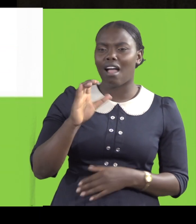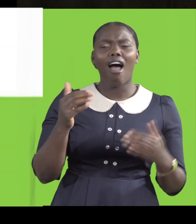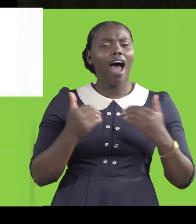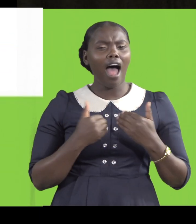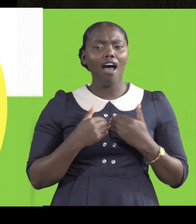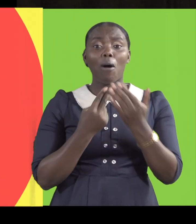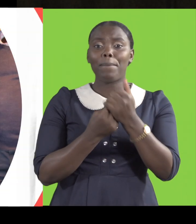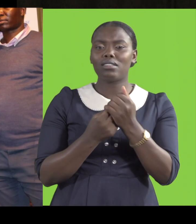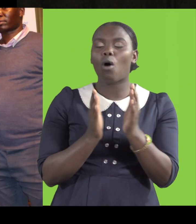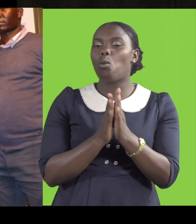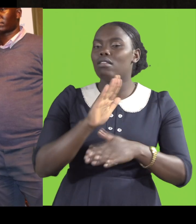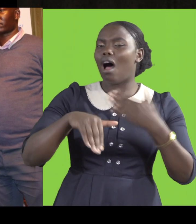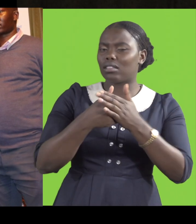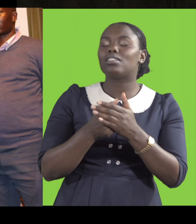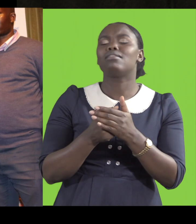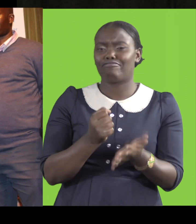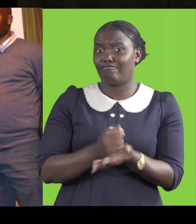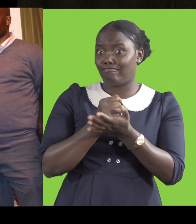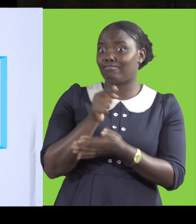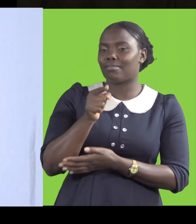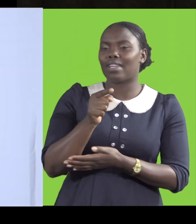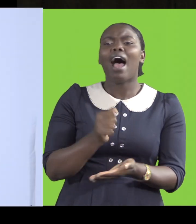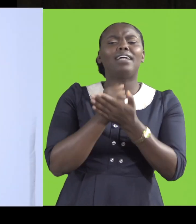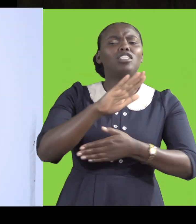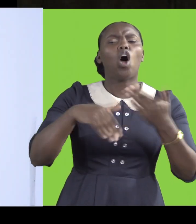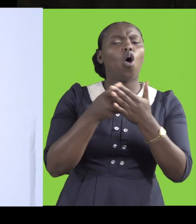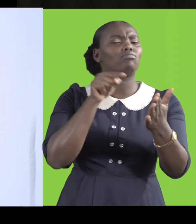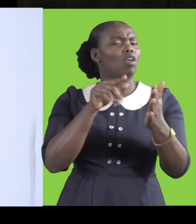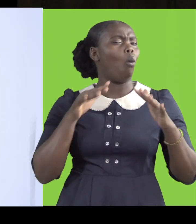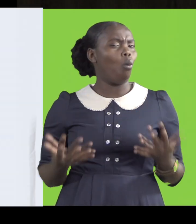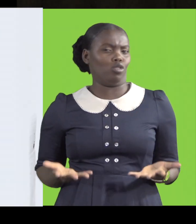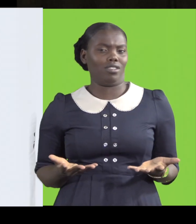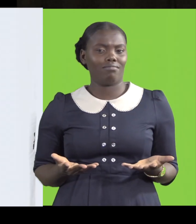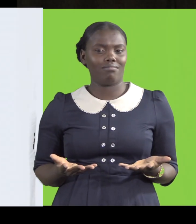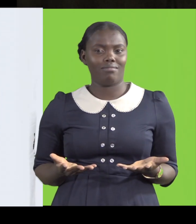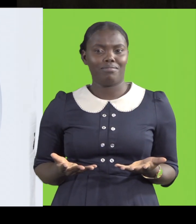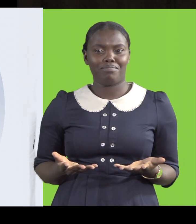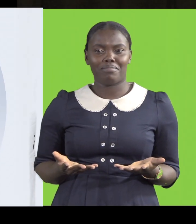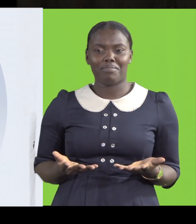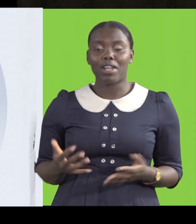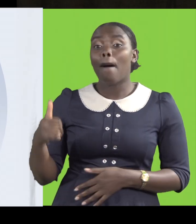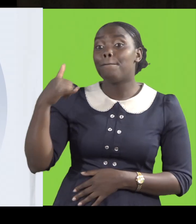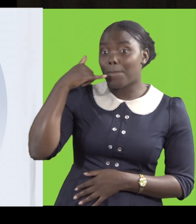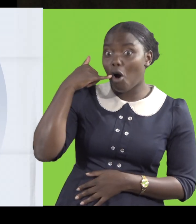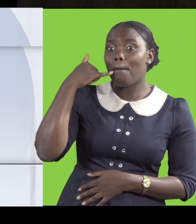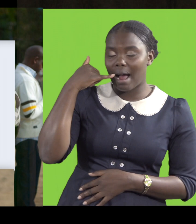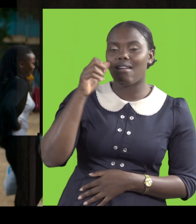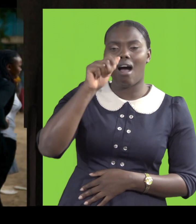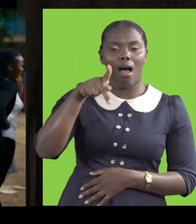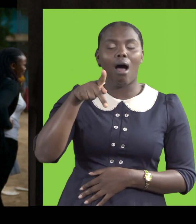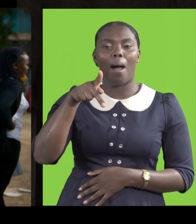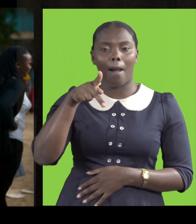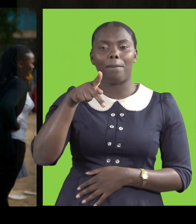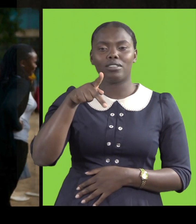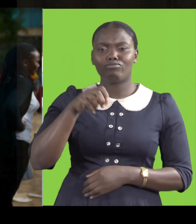boundaries commission iebc has partnered with assist all a sign language interpreters mobile application to